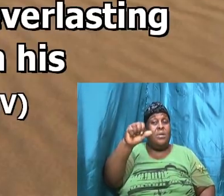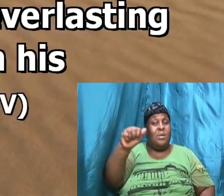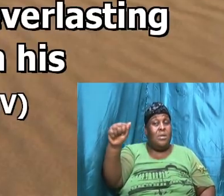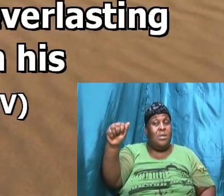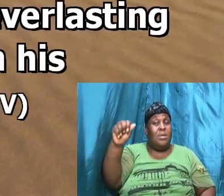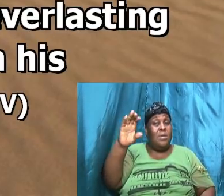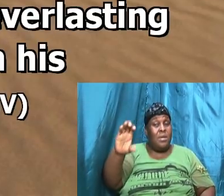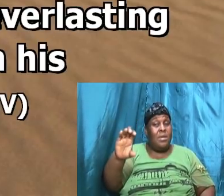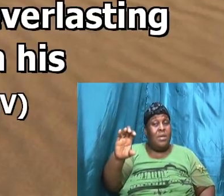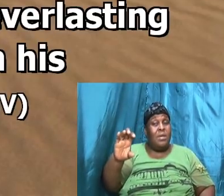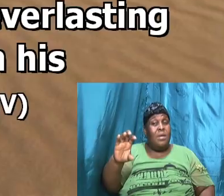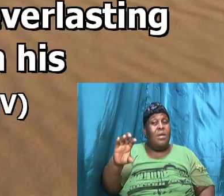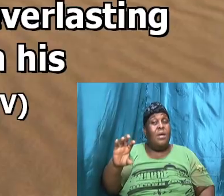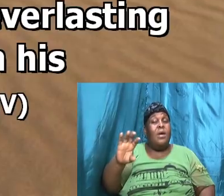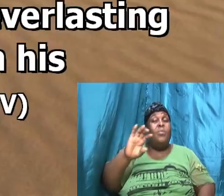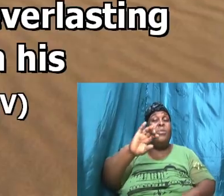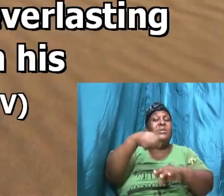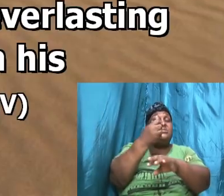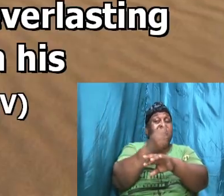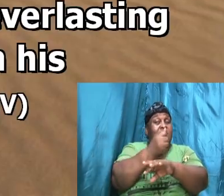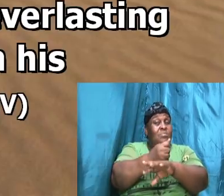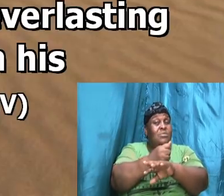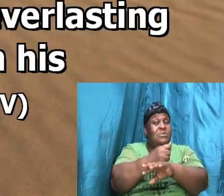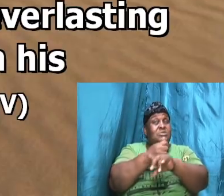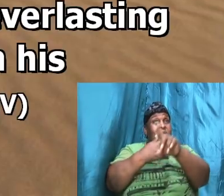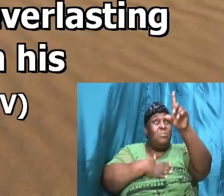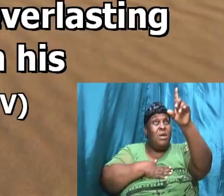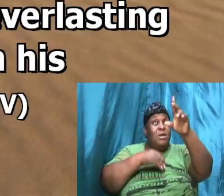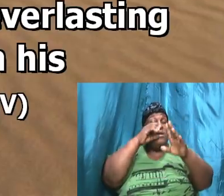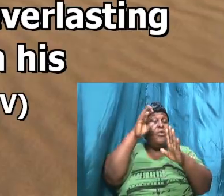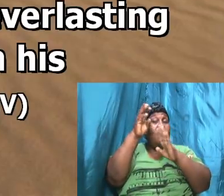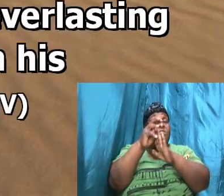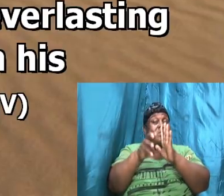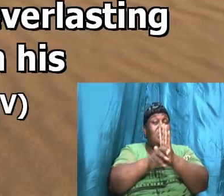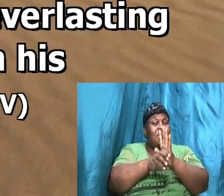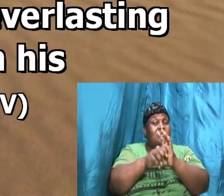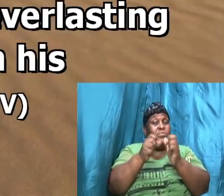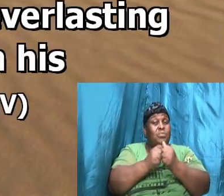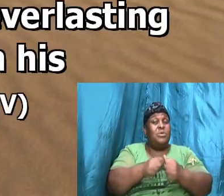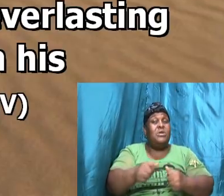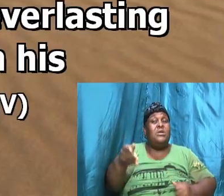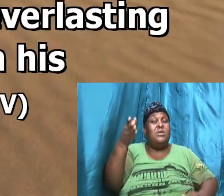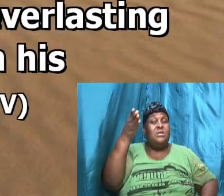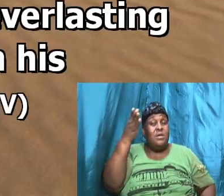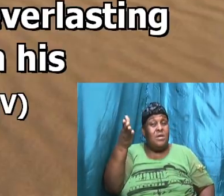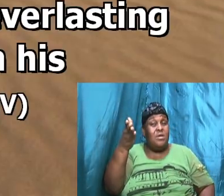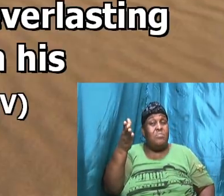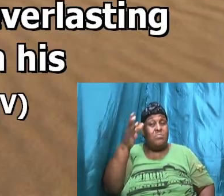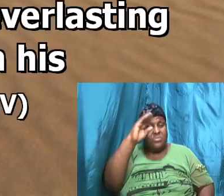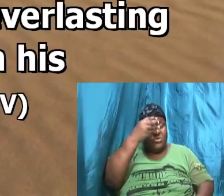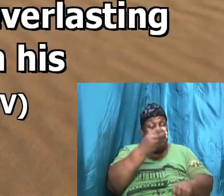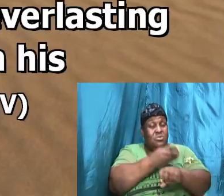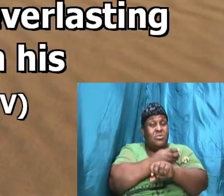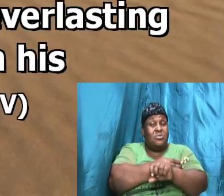him for an everlasting covenant with his seed after him